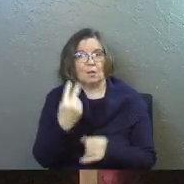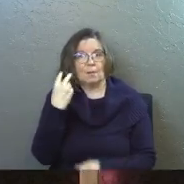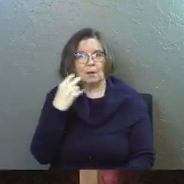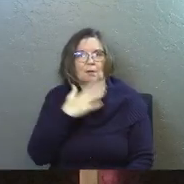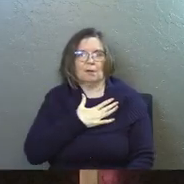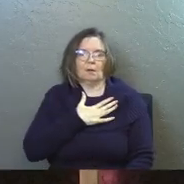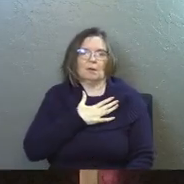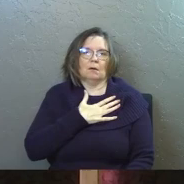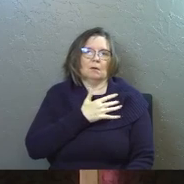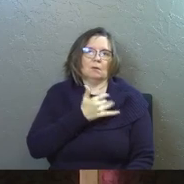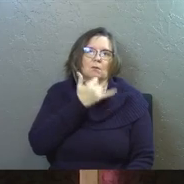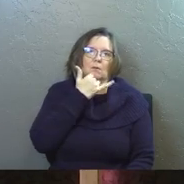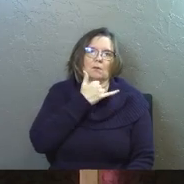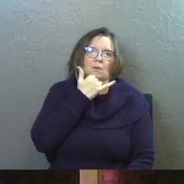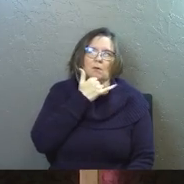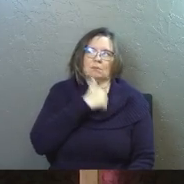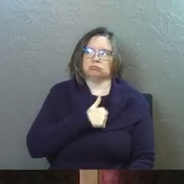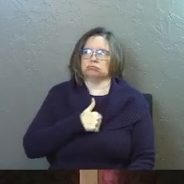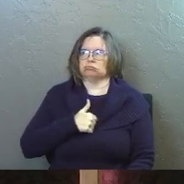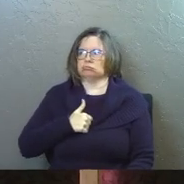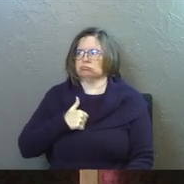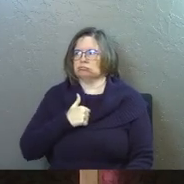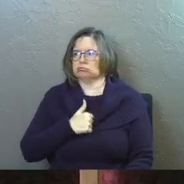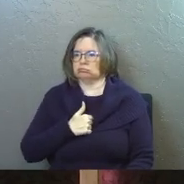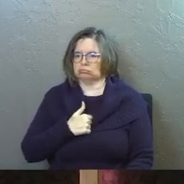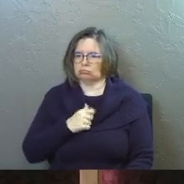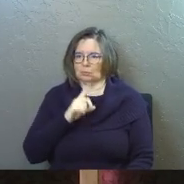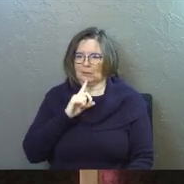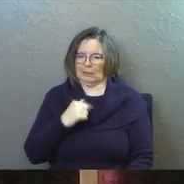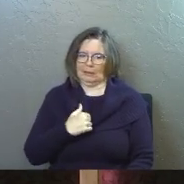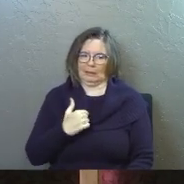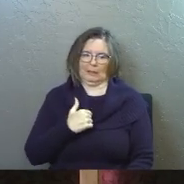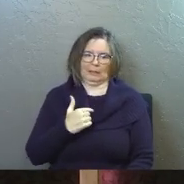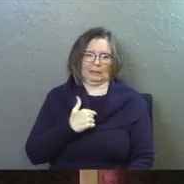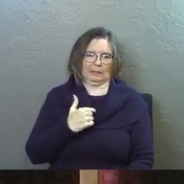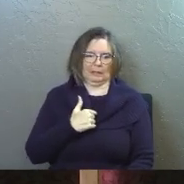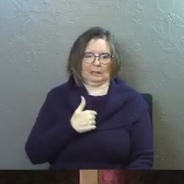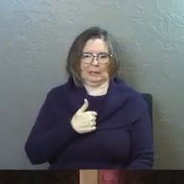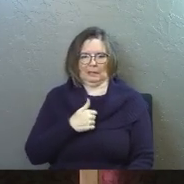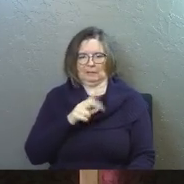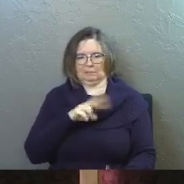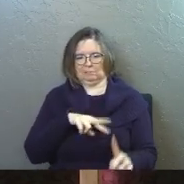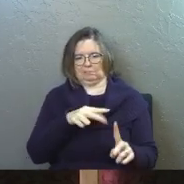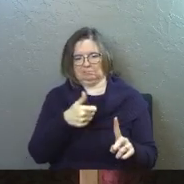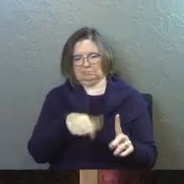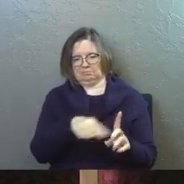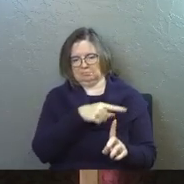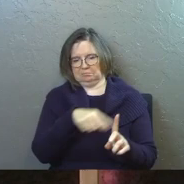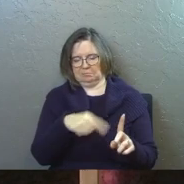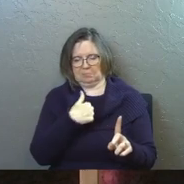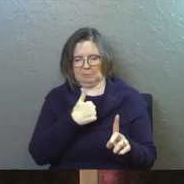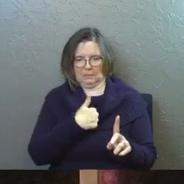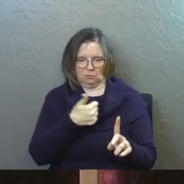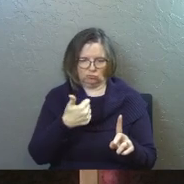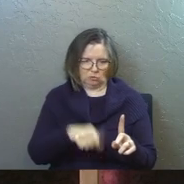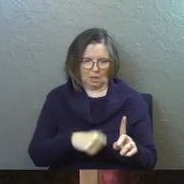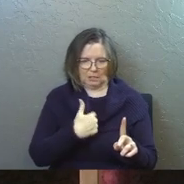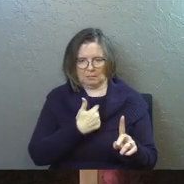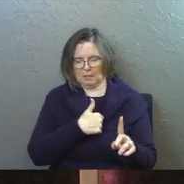now, but that's, that's what we thought was going on. So he's on the cross and he's dying and he's suffering for all of us.